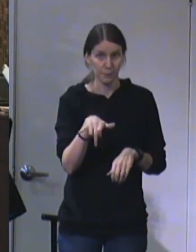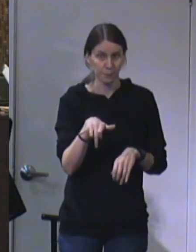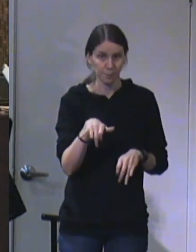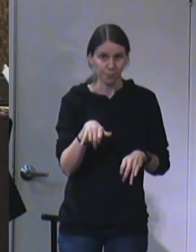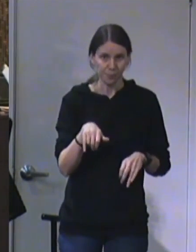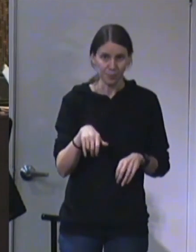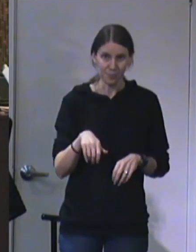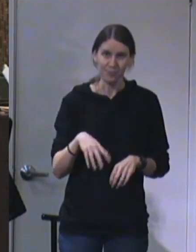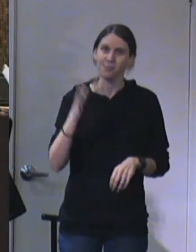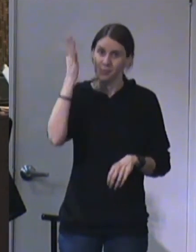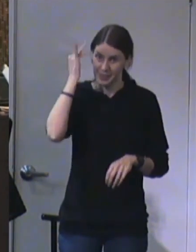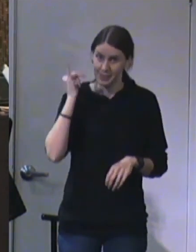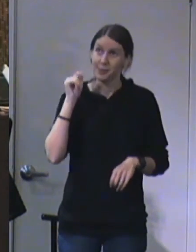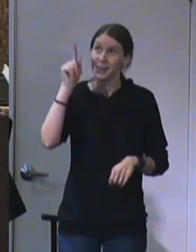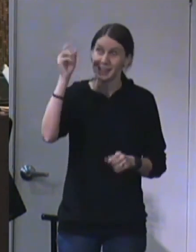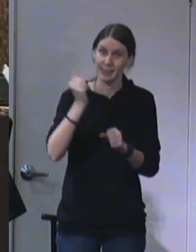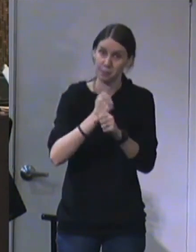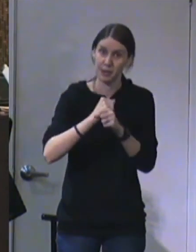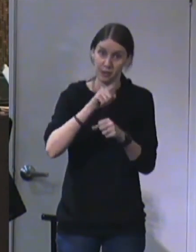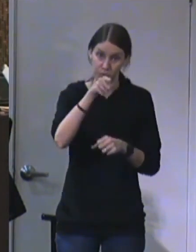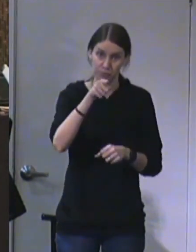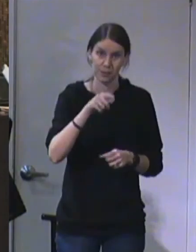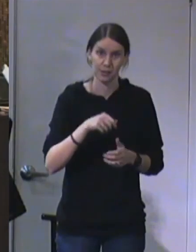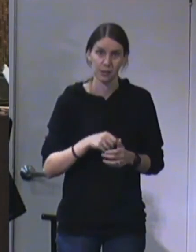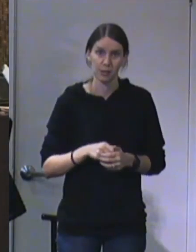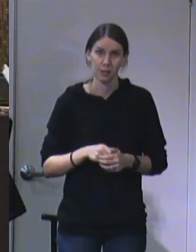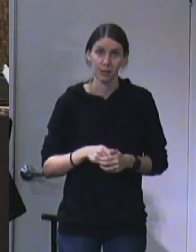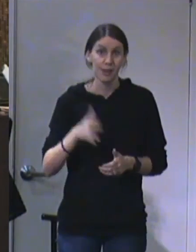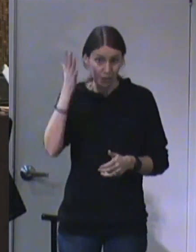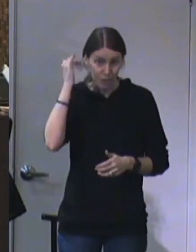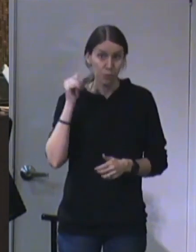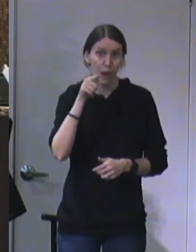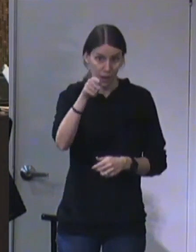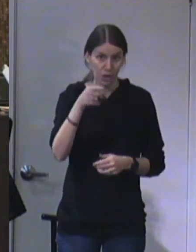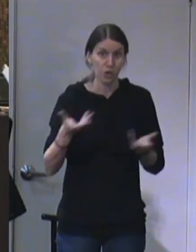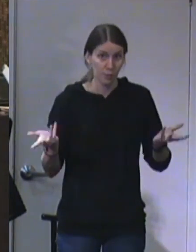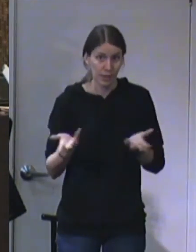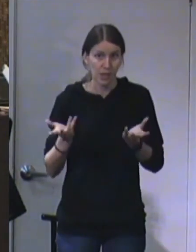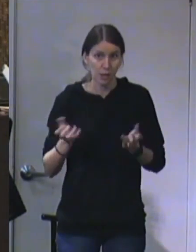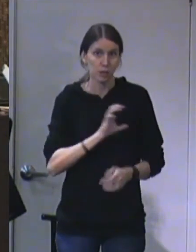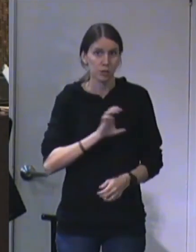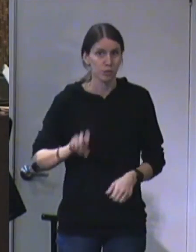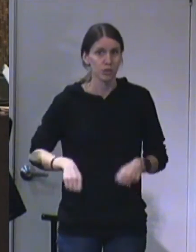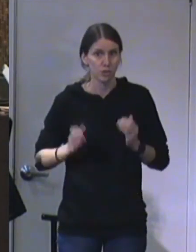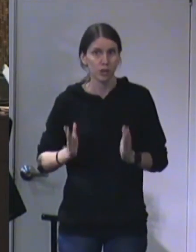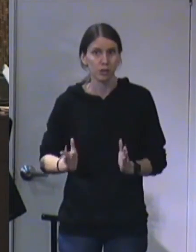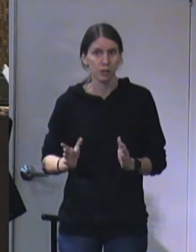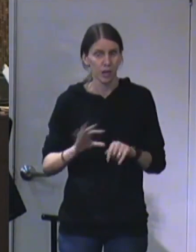That's what I've made you for. That's why you're still here as a Christian.